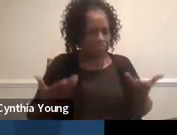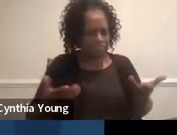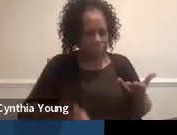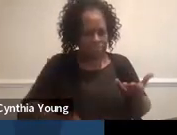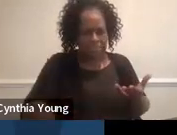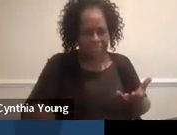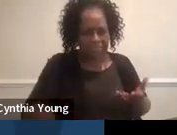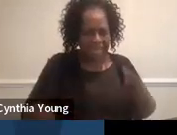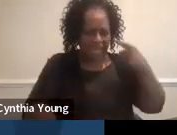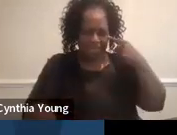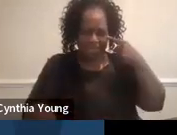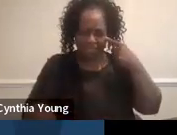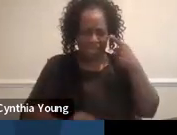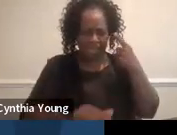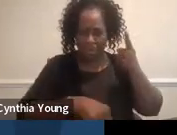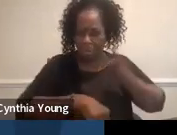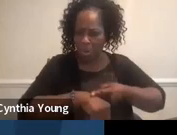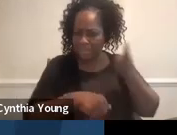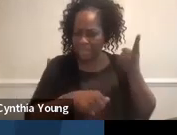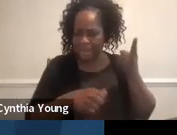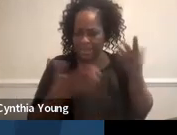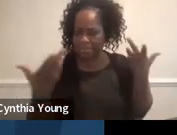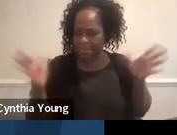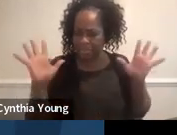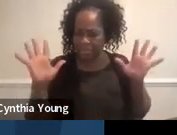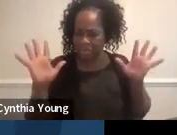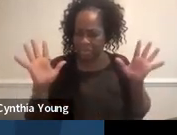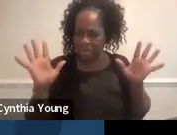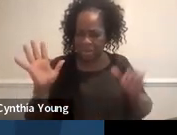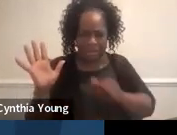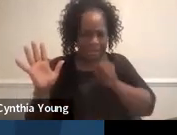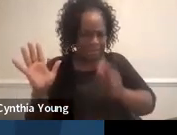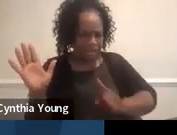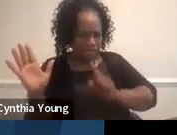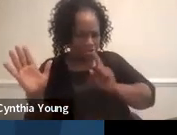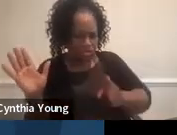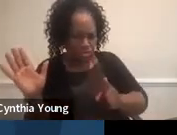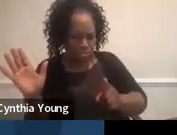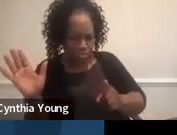I think you just do it one time and I'm not sure.